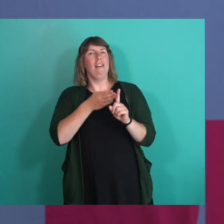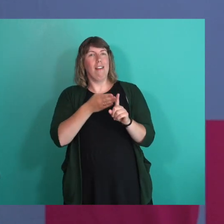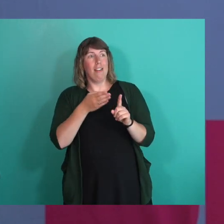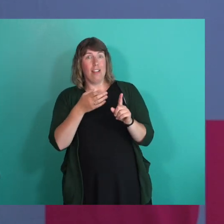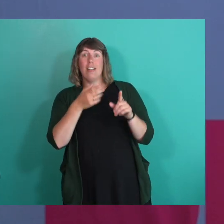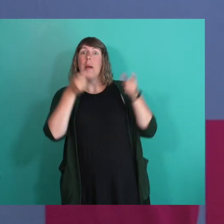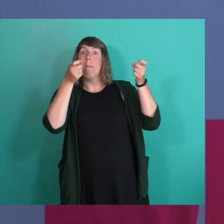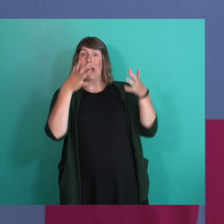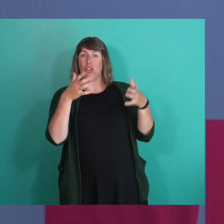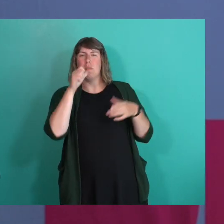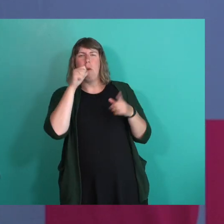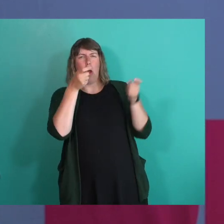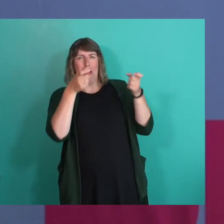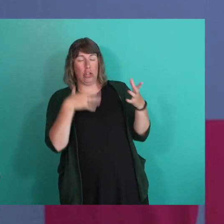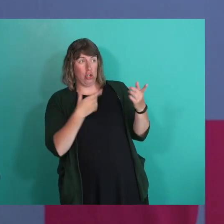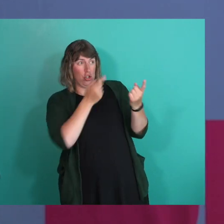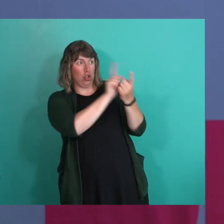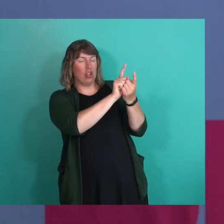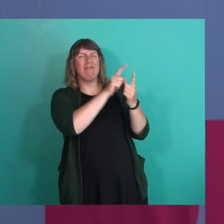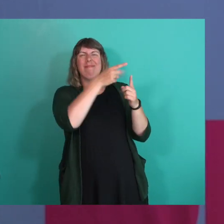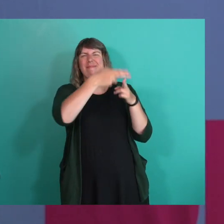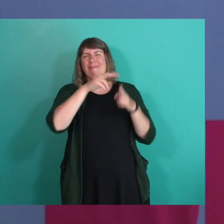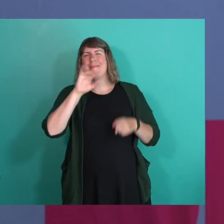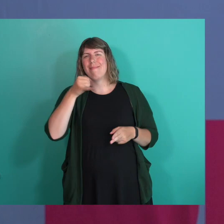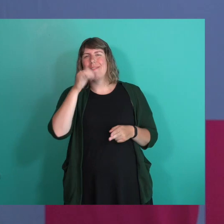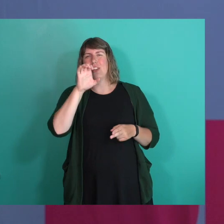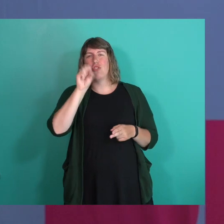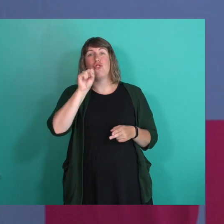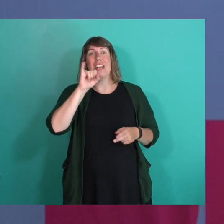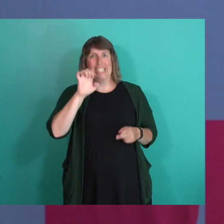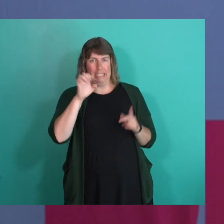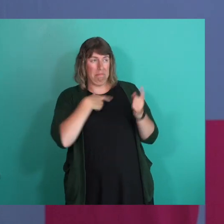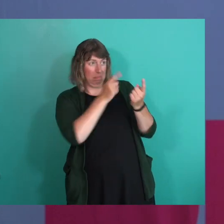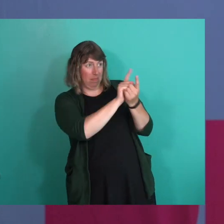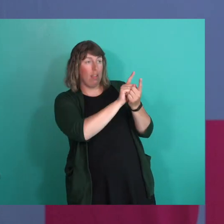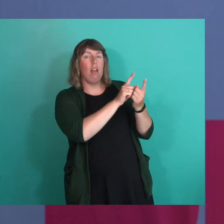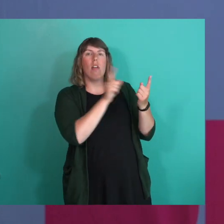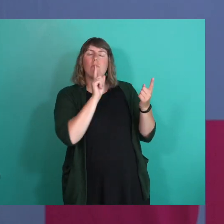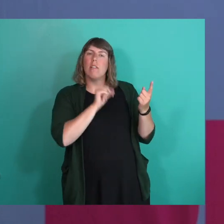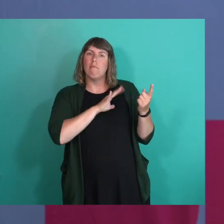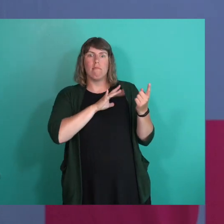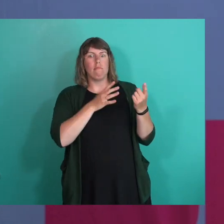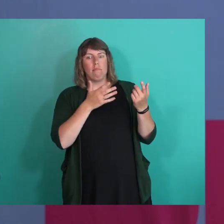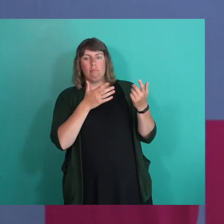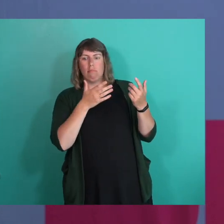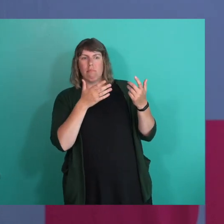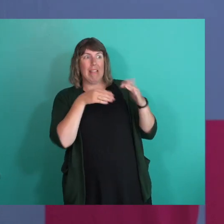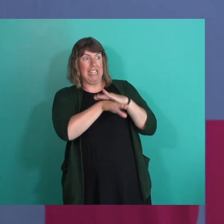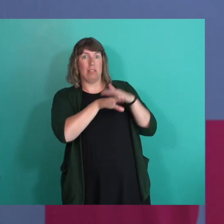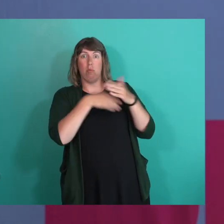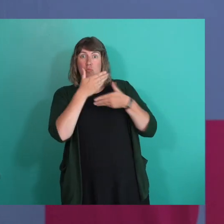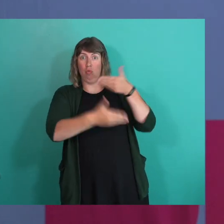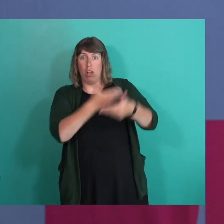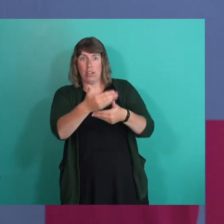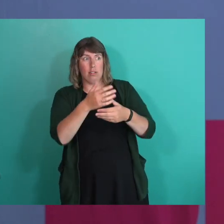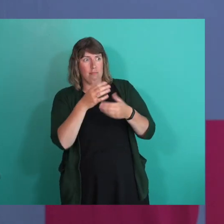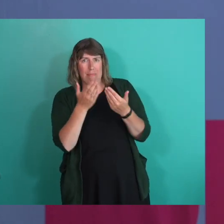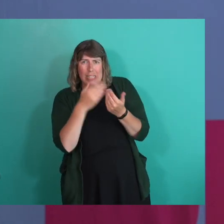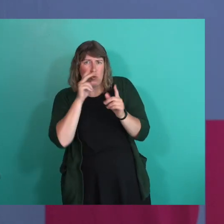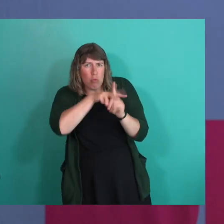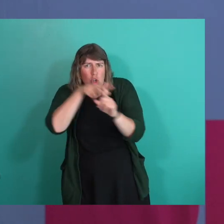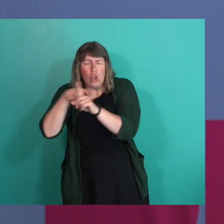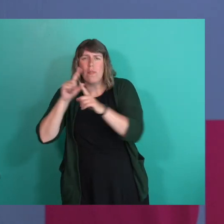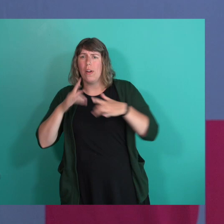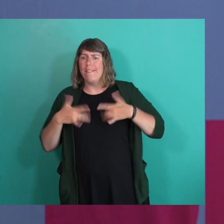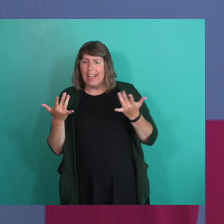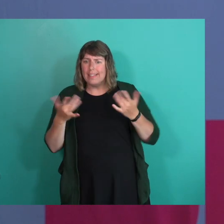approached the bar manager at the time, Jessie. And it was a very accessible process for like booking events. It